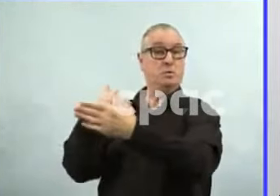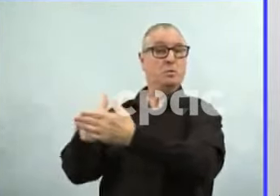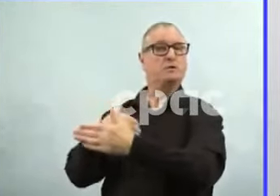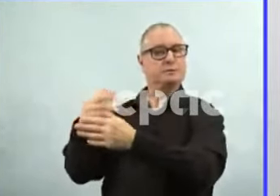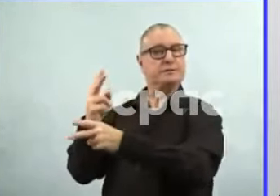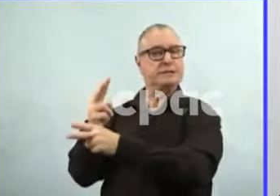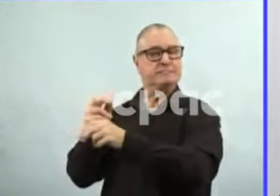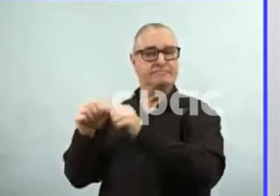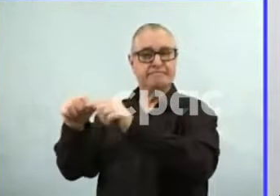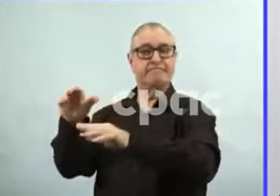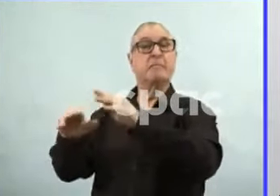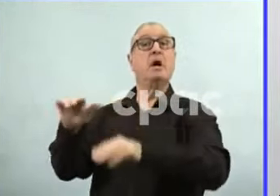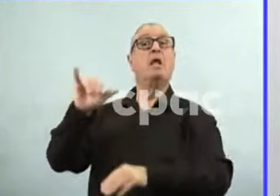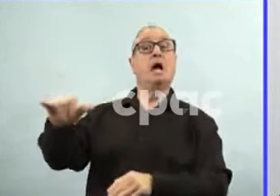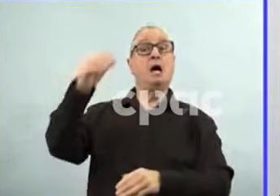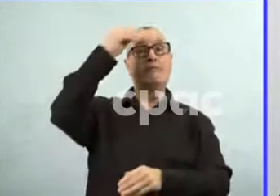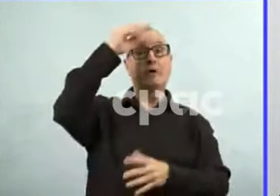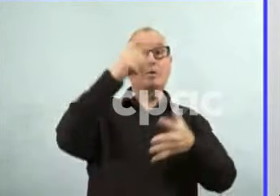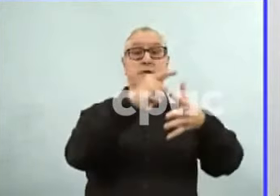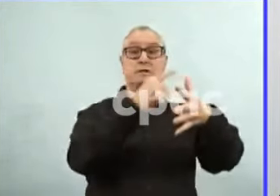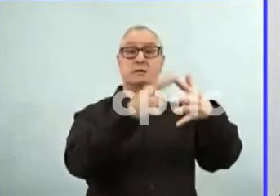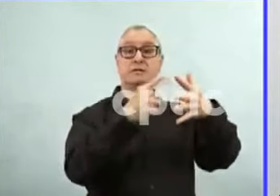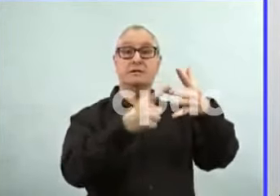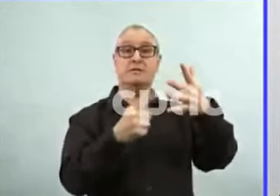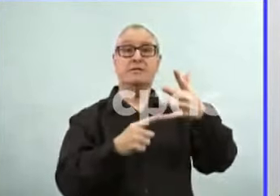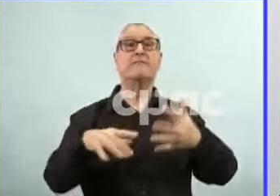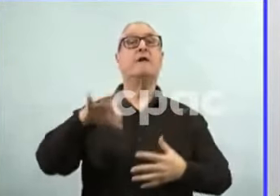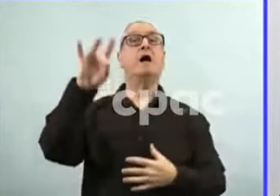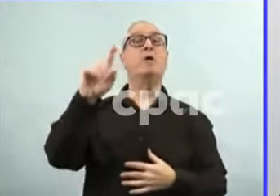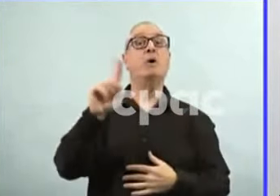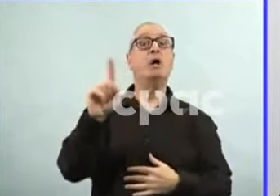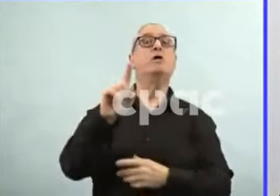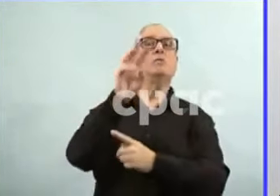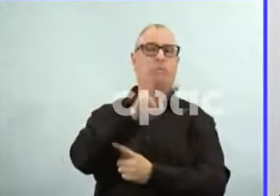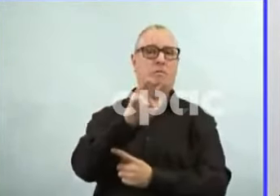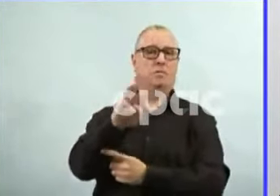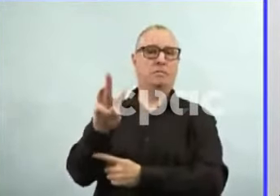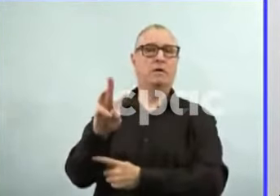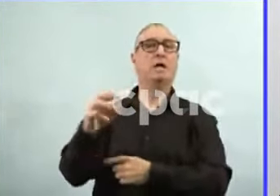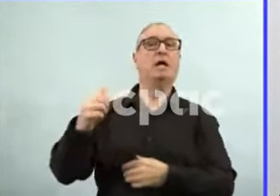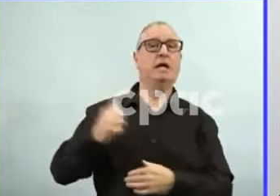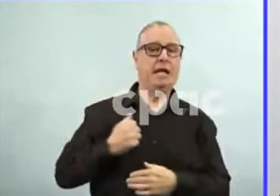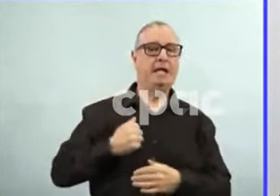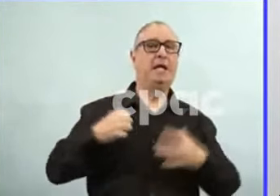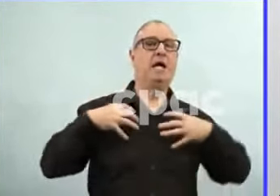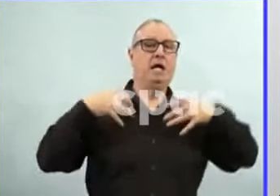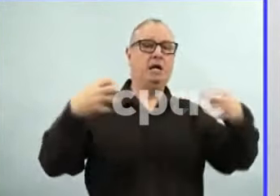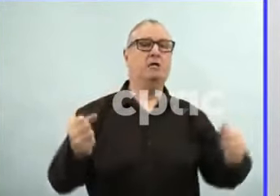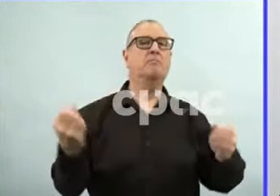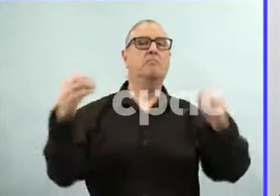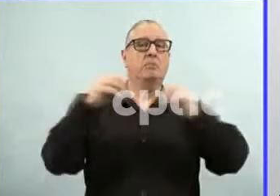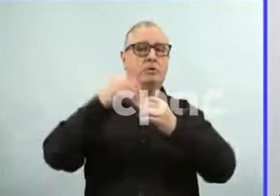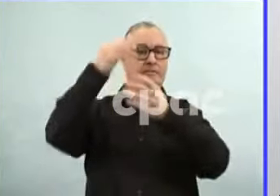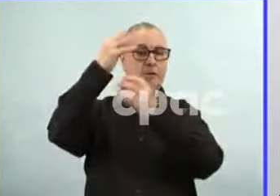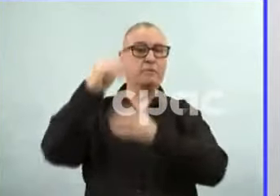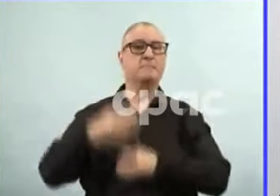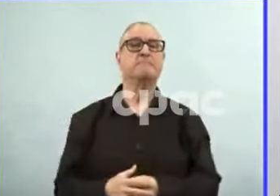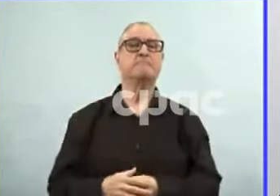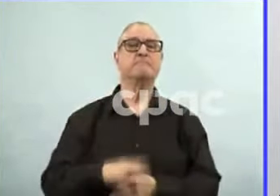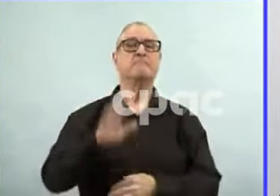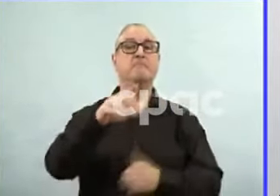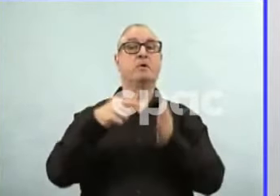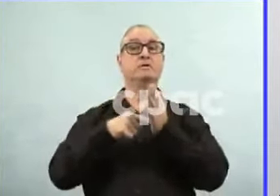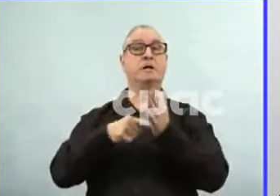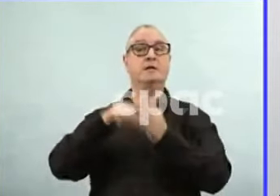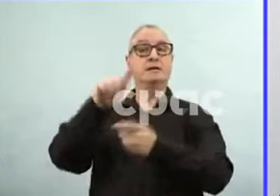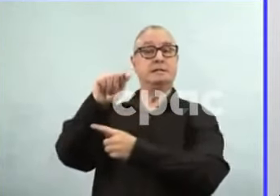regularly on Health Canada's website. So while we would not know if something like tea tree oil is harming people until the